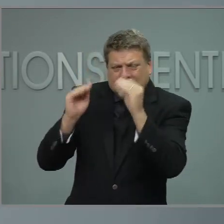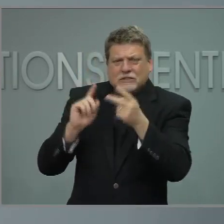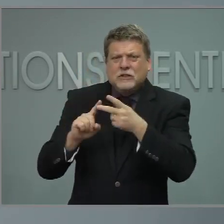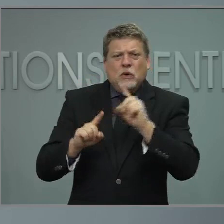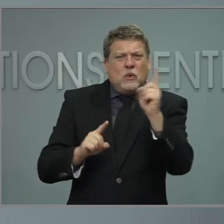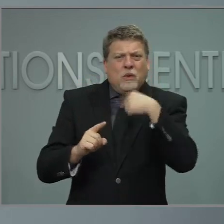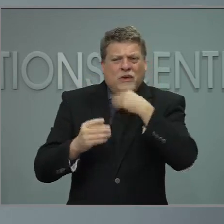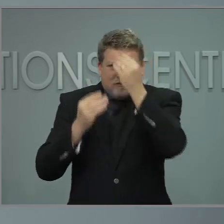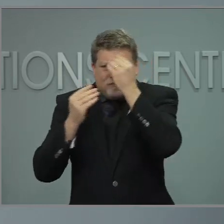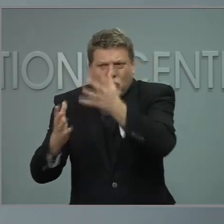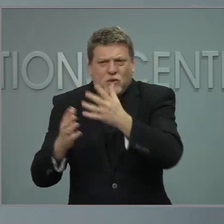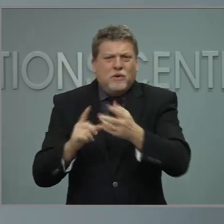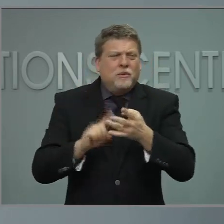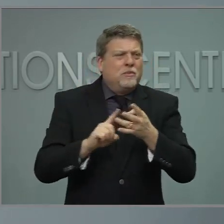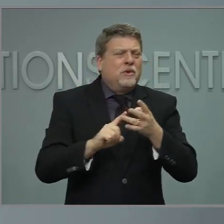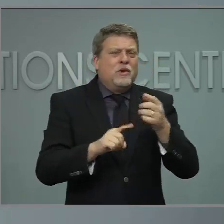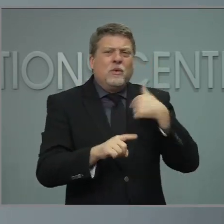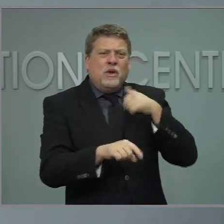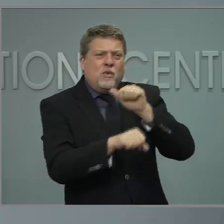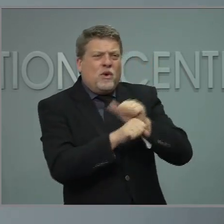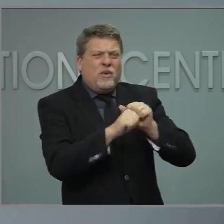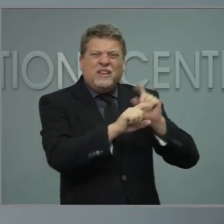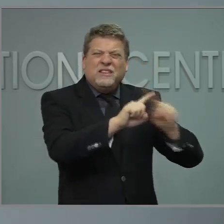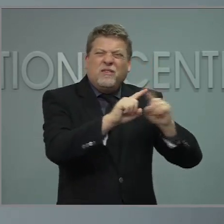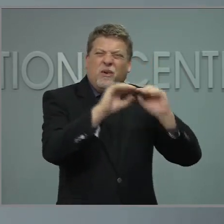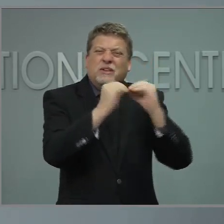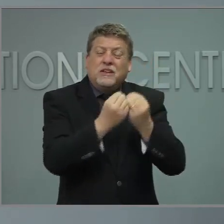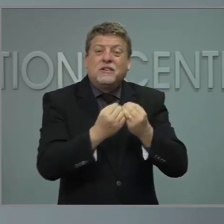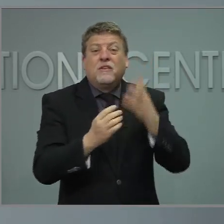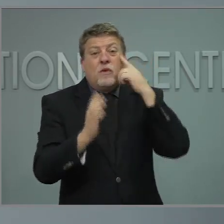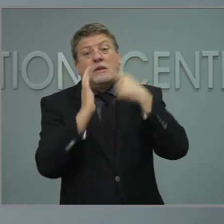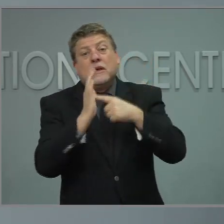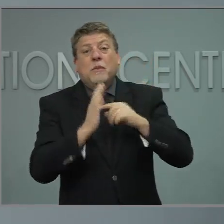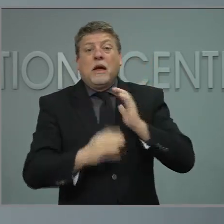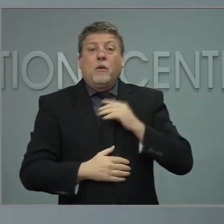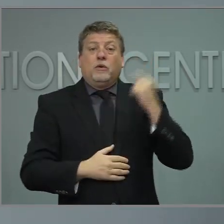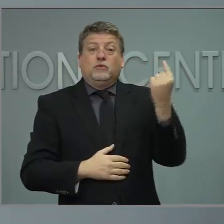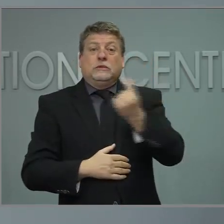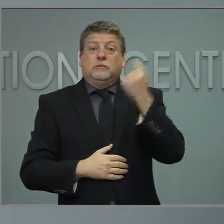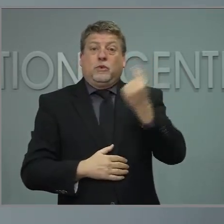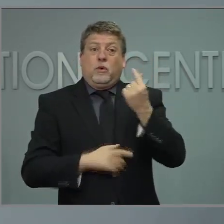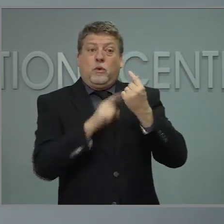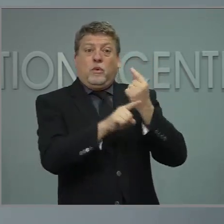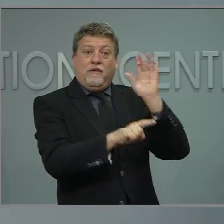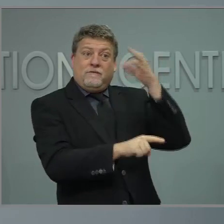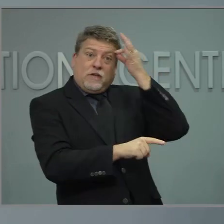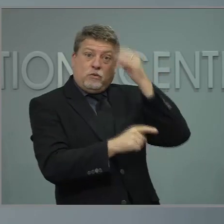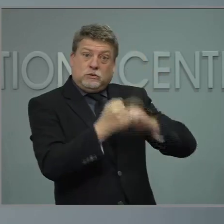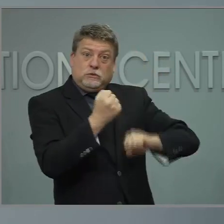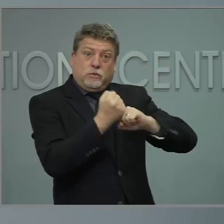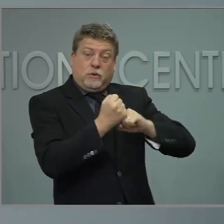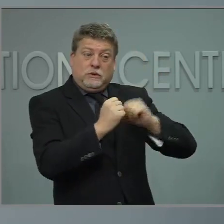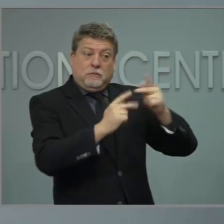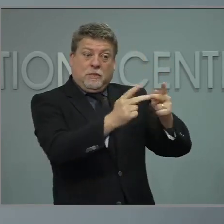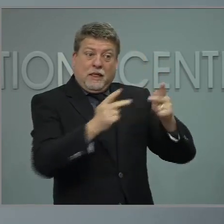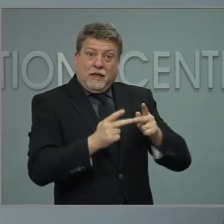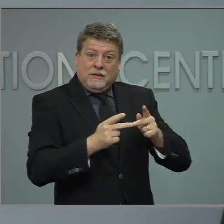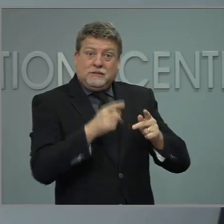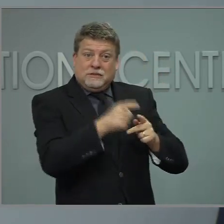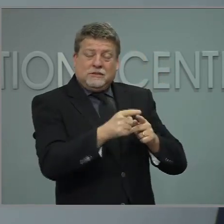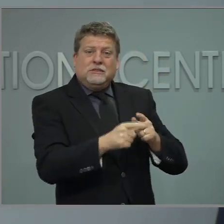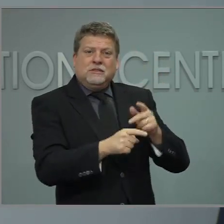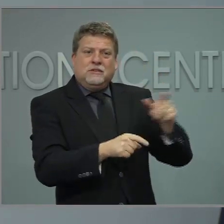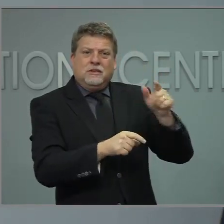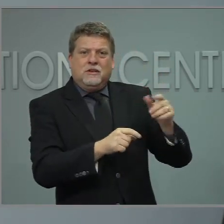work with the federally supported site in Greensboro, which demonstrates that our intentional focus produces results. We